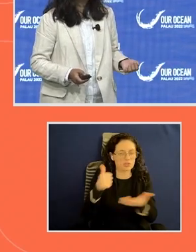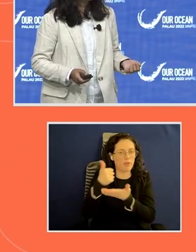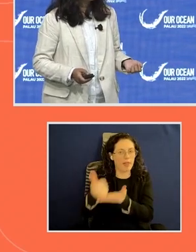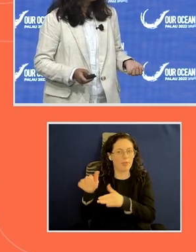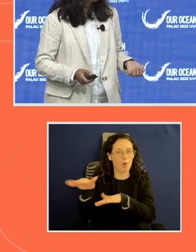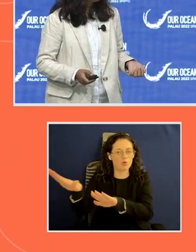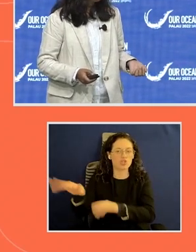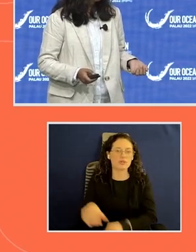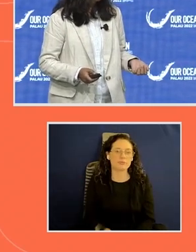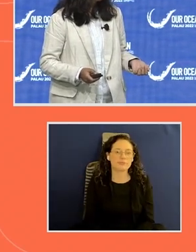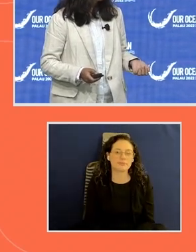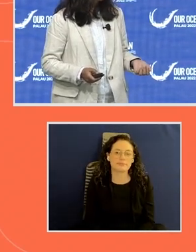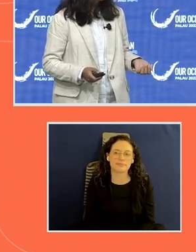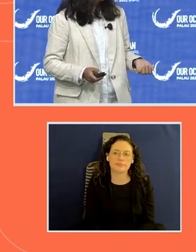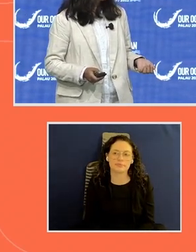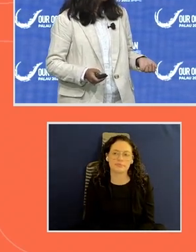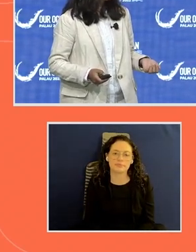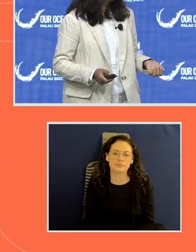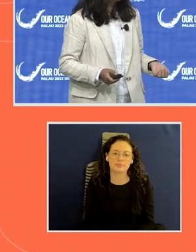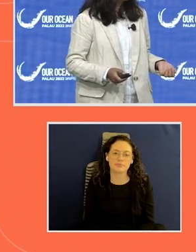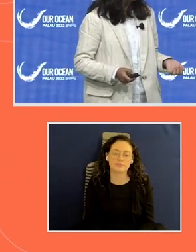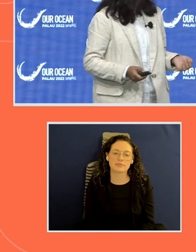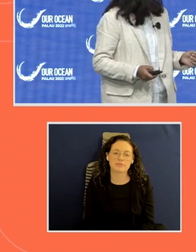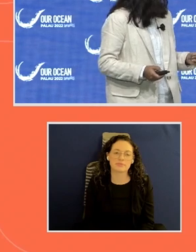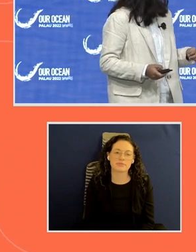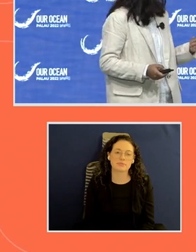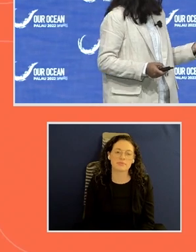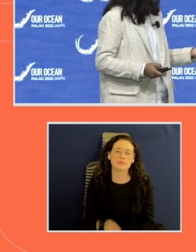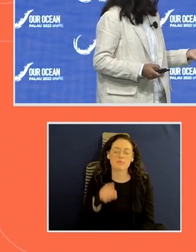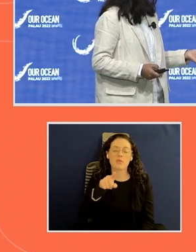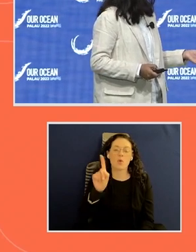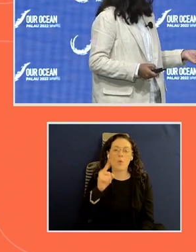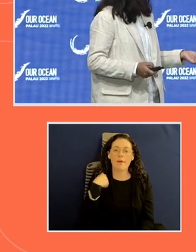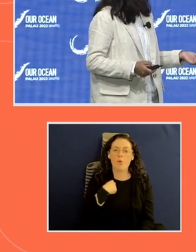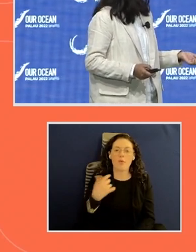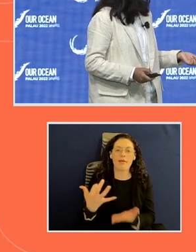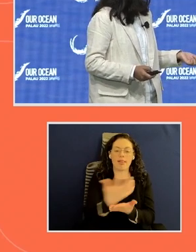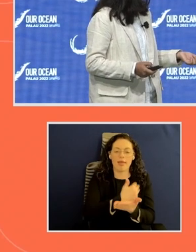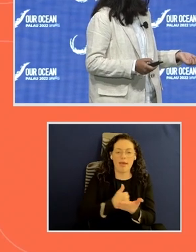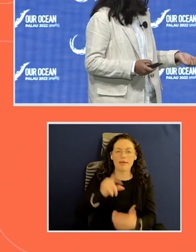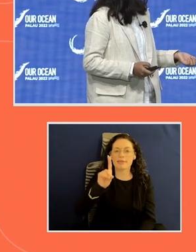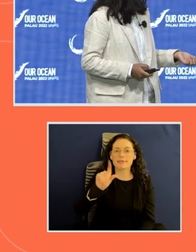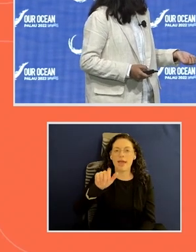Participatory monitoring, where the communities collect the data on habitat,